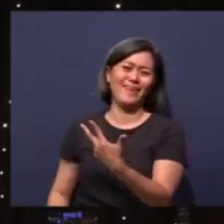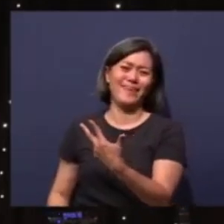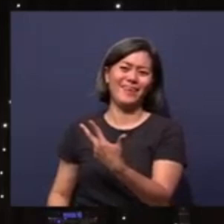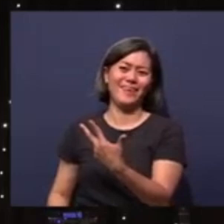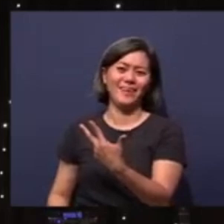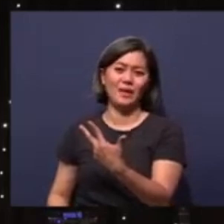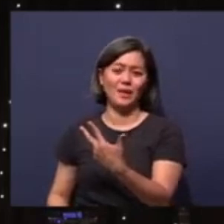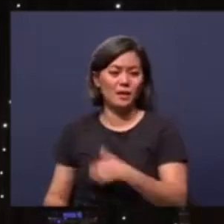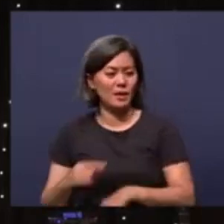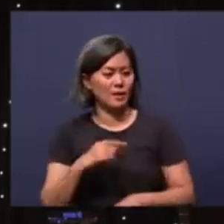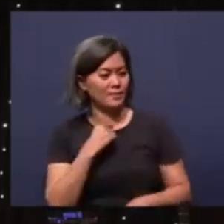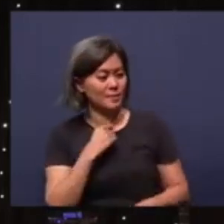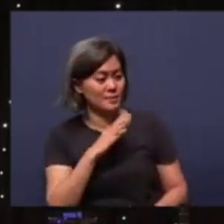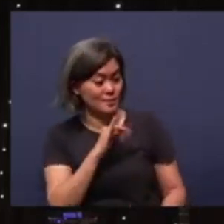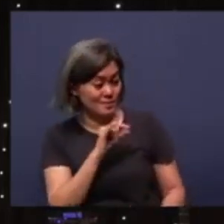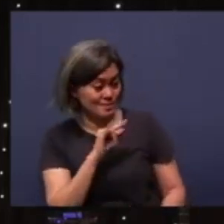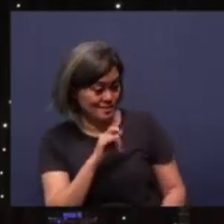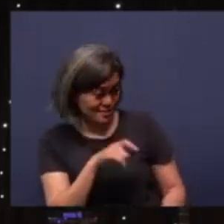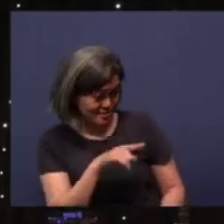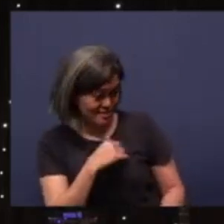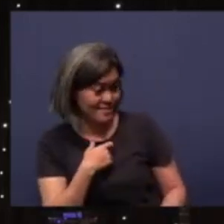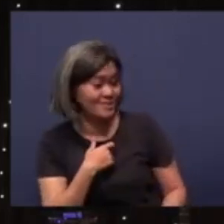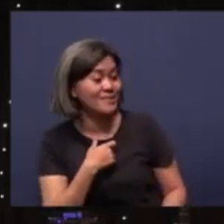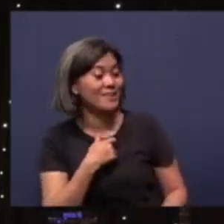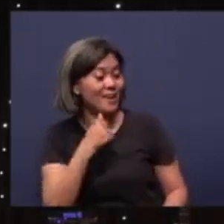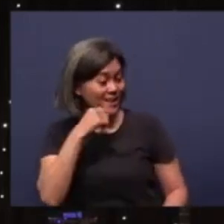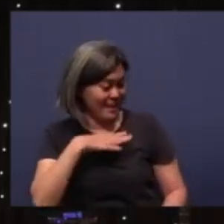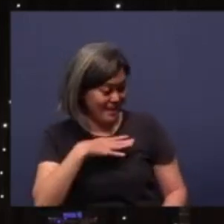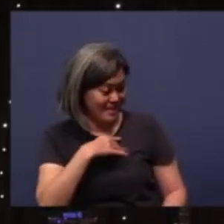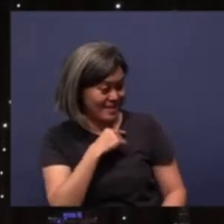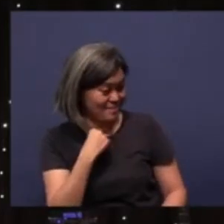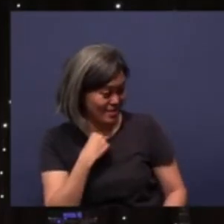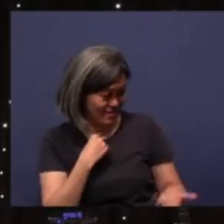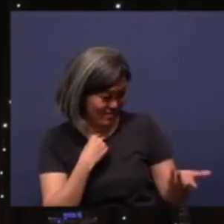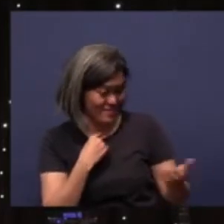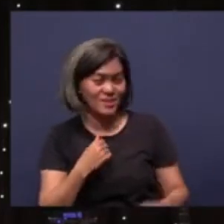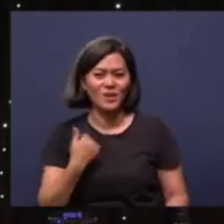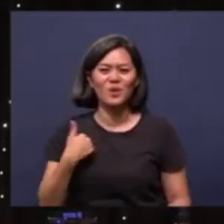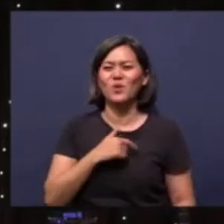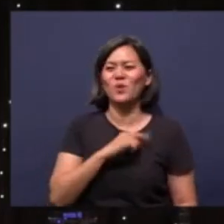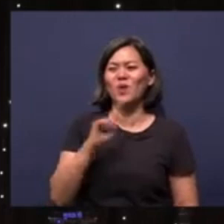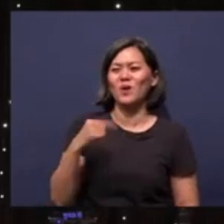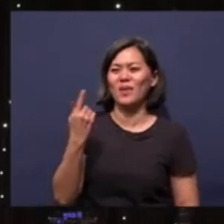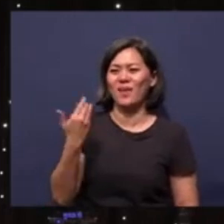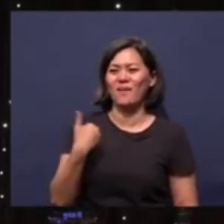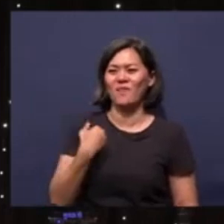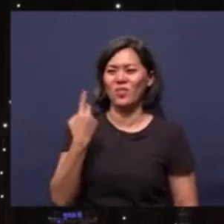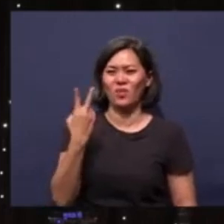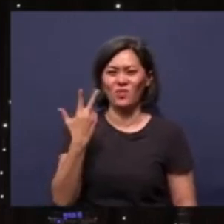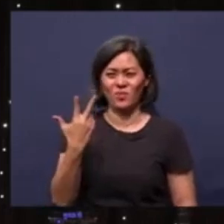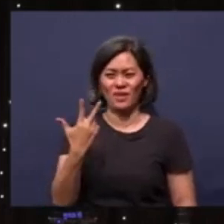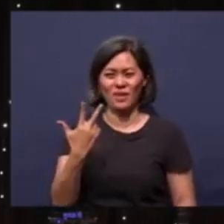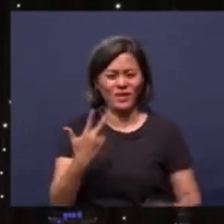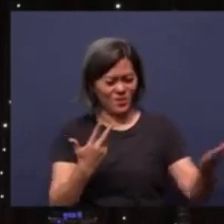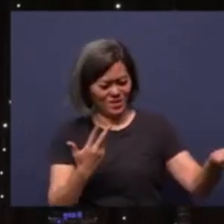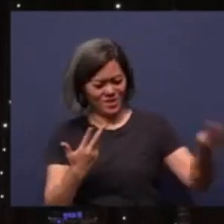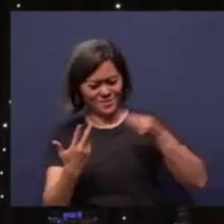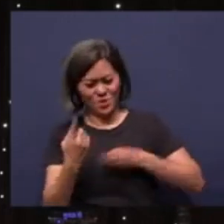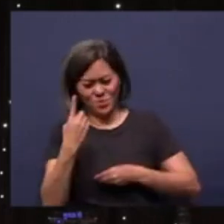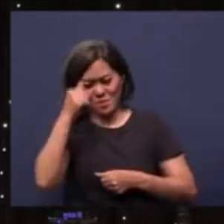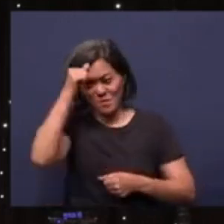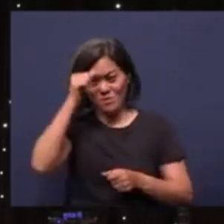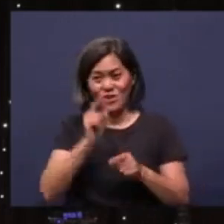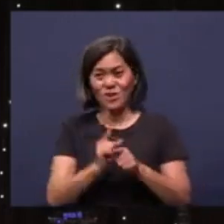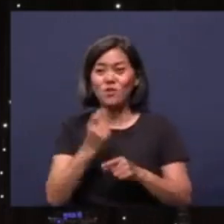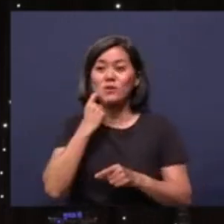Pastor Celestie, you were here as a lady pastor. Okay, we are only, recently one brother came for Bible college,